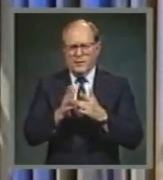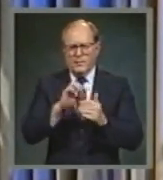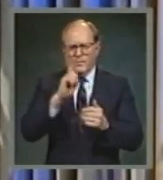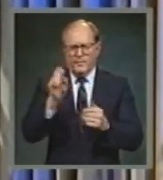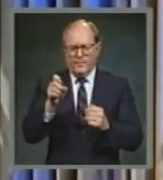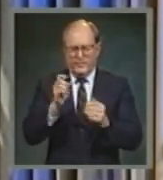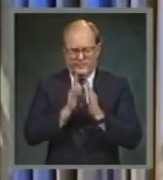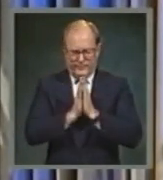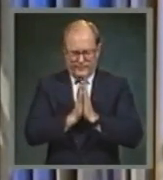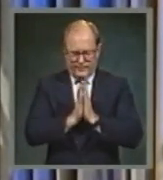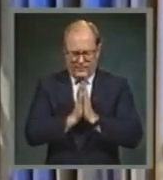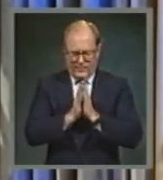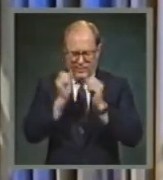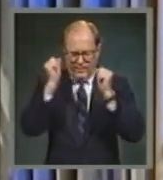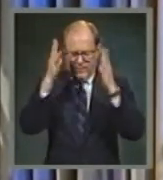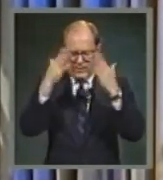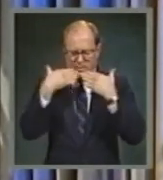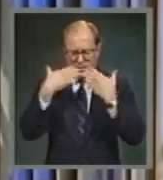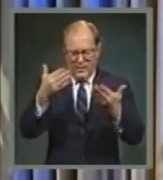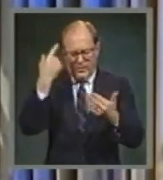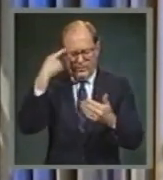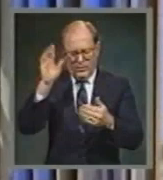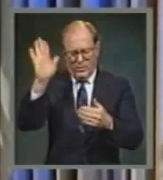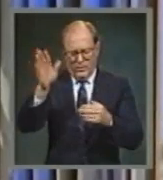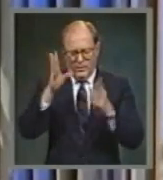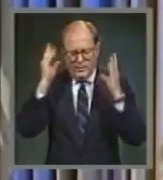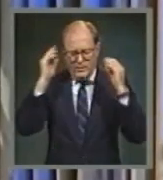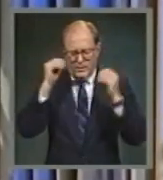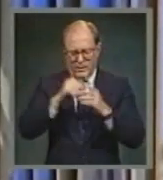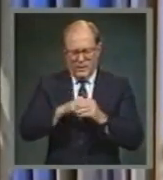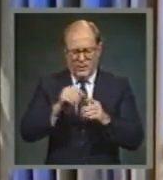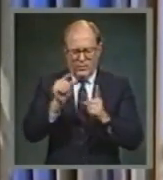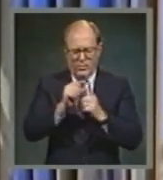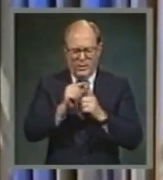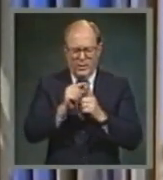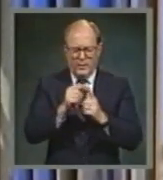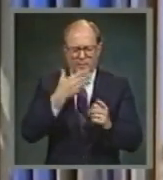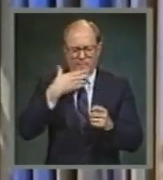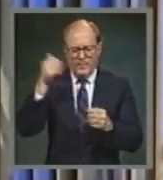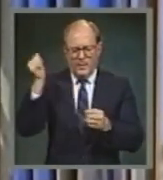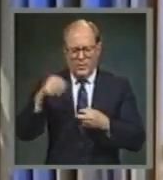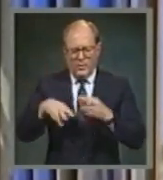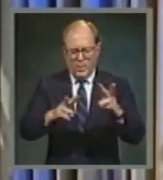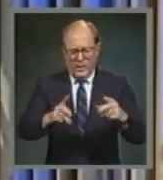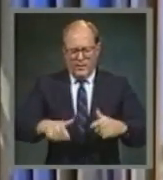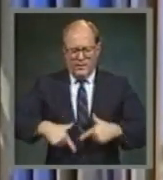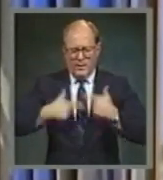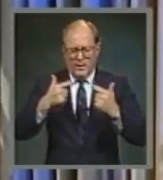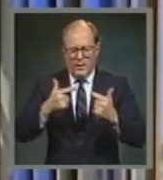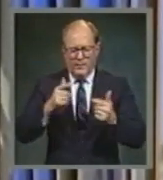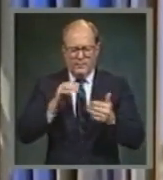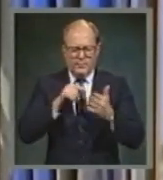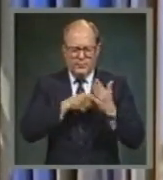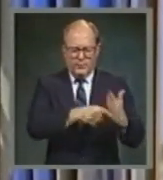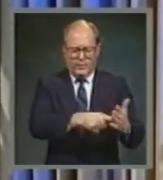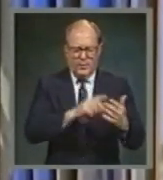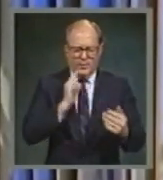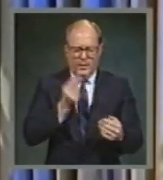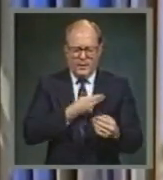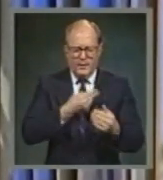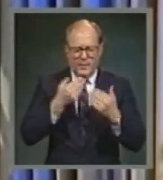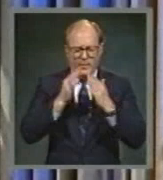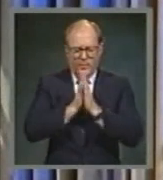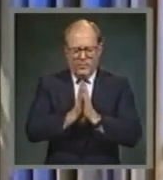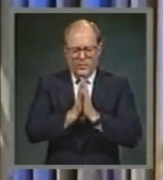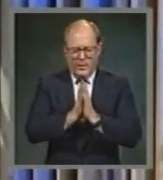Father, we thank you for your teachings in the Word, the superior way of life that they reveal to us. We